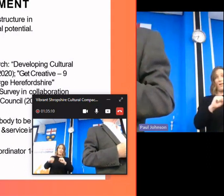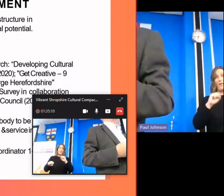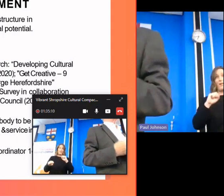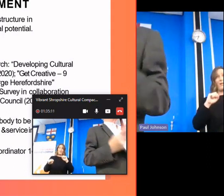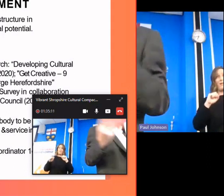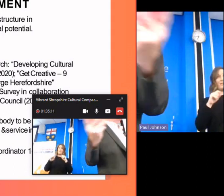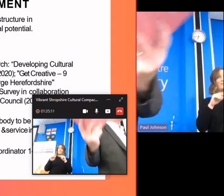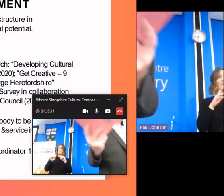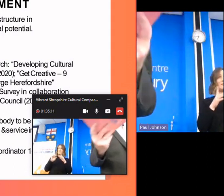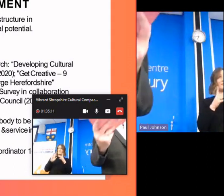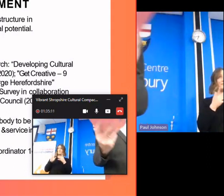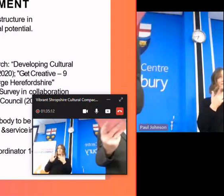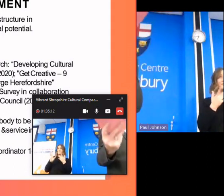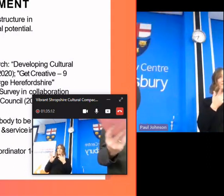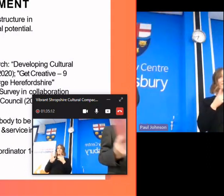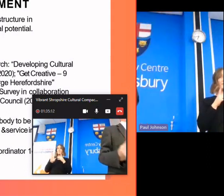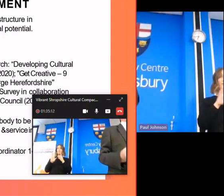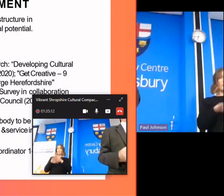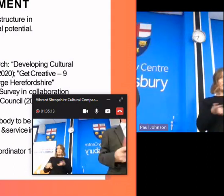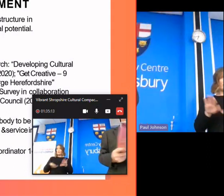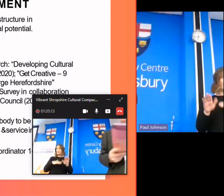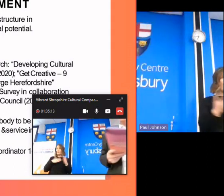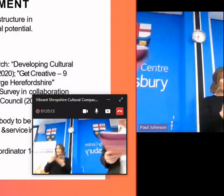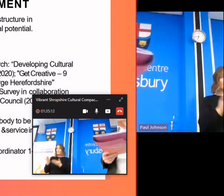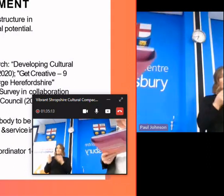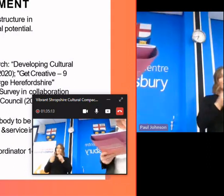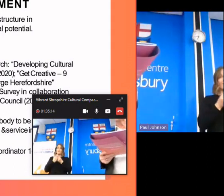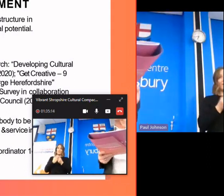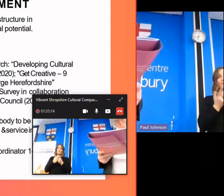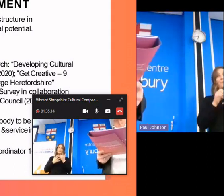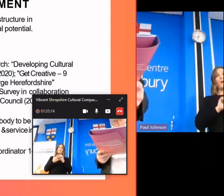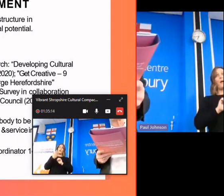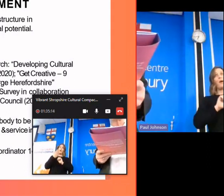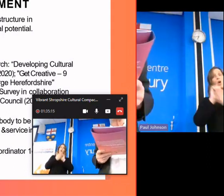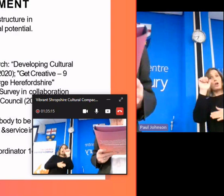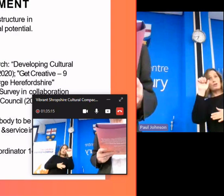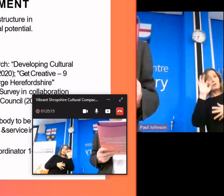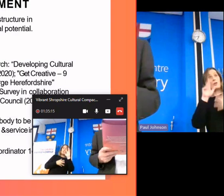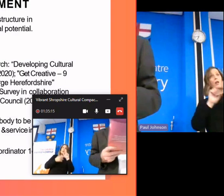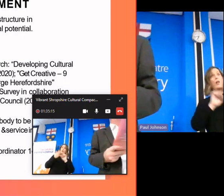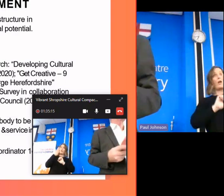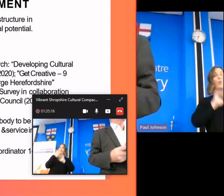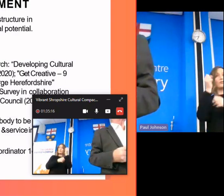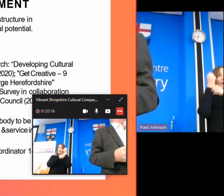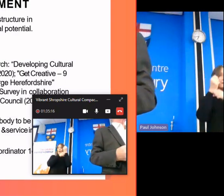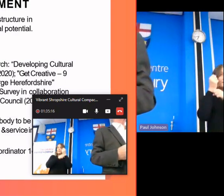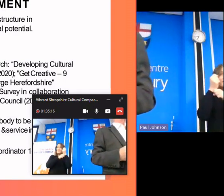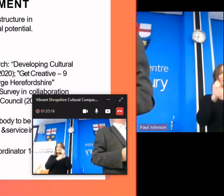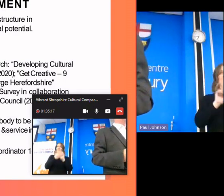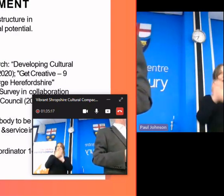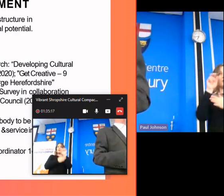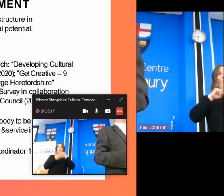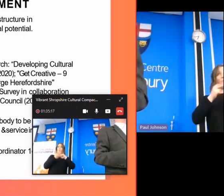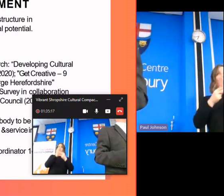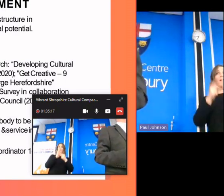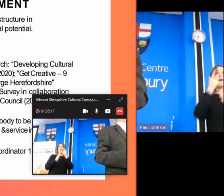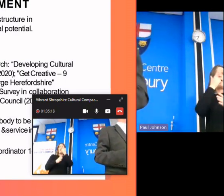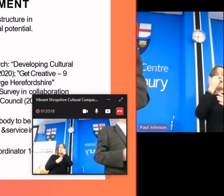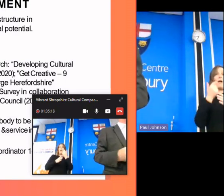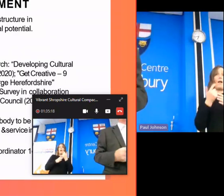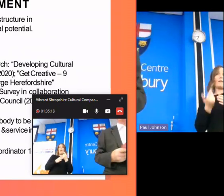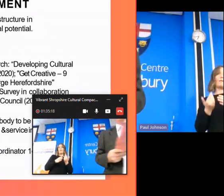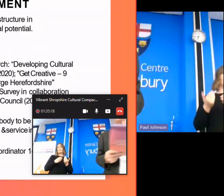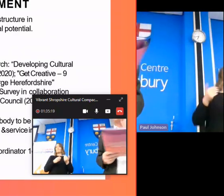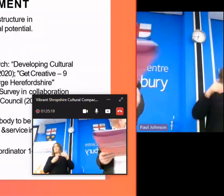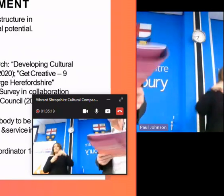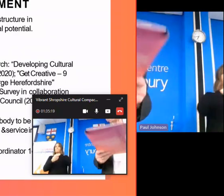uh its children's uh children's services but culture and cultural activists and cultural organizations can play a really unique